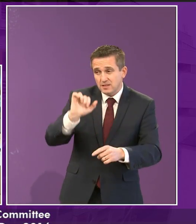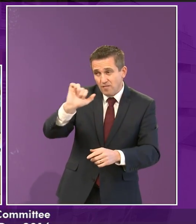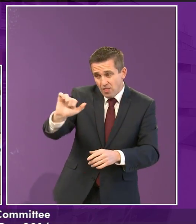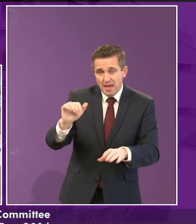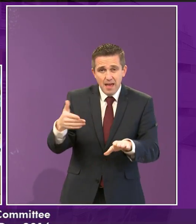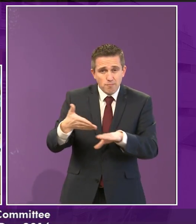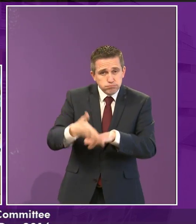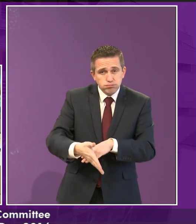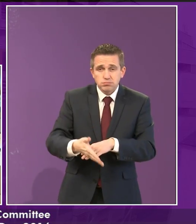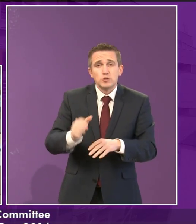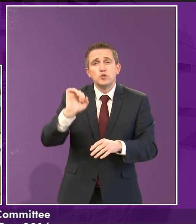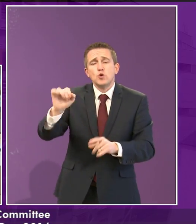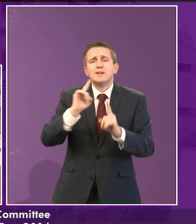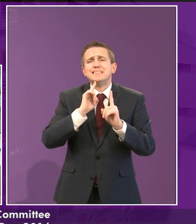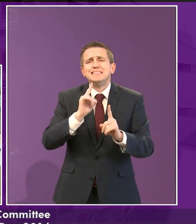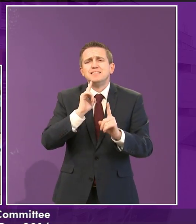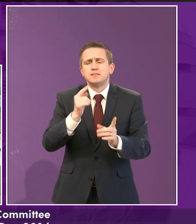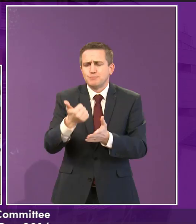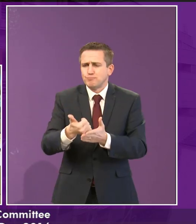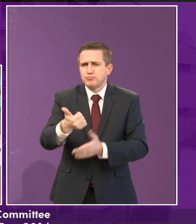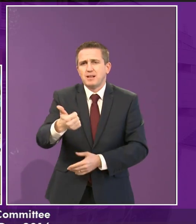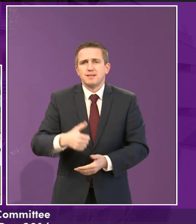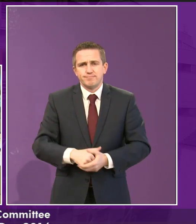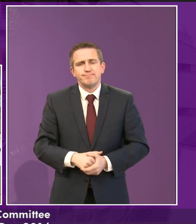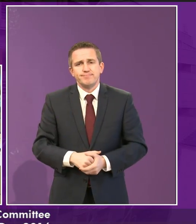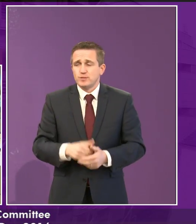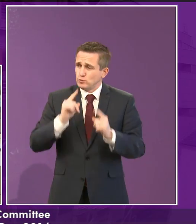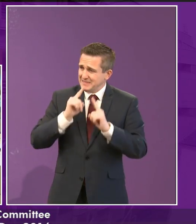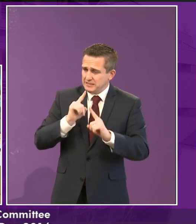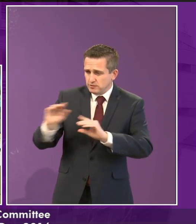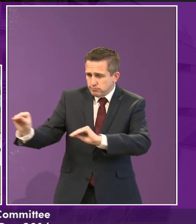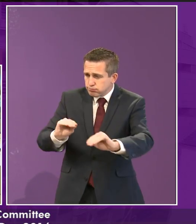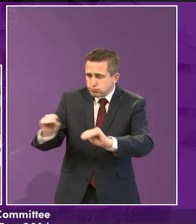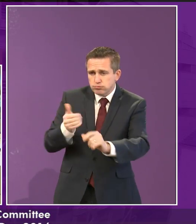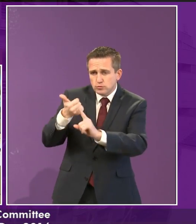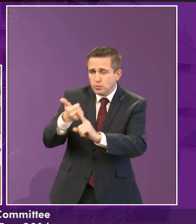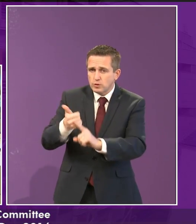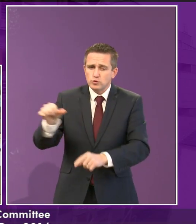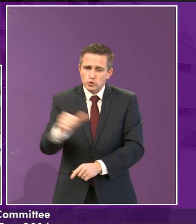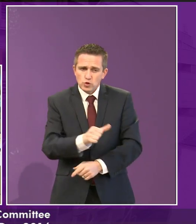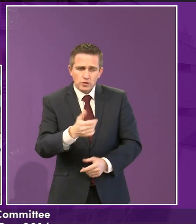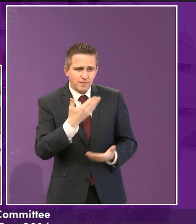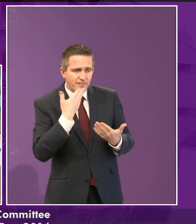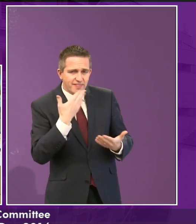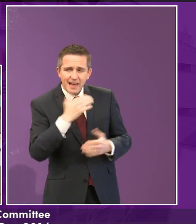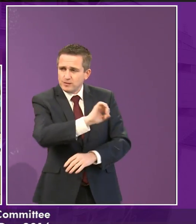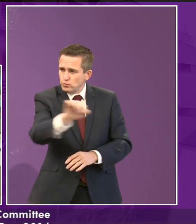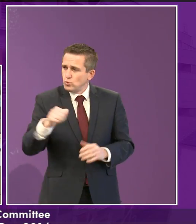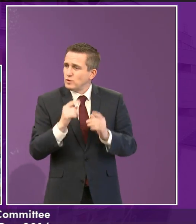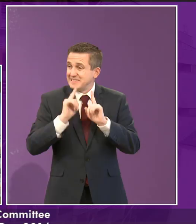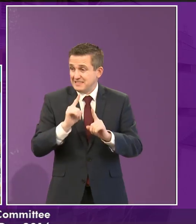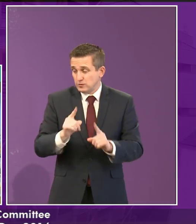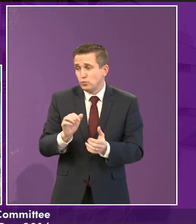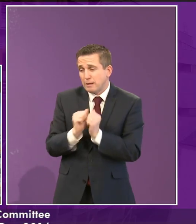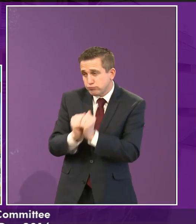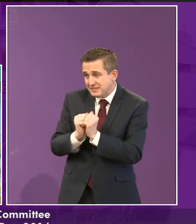think, you know, they've done a superb job with you all, and I think you should be very grateful for the work that they do. Certainly we